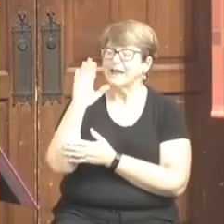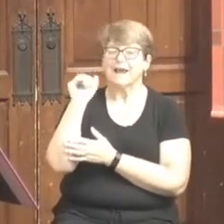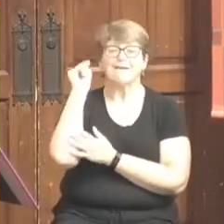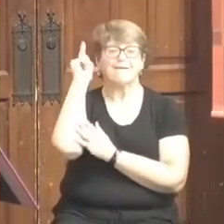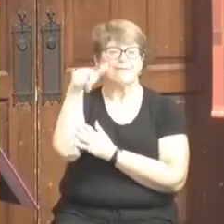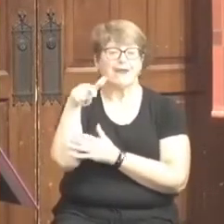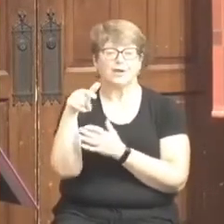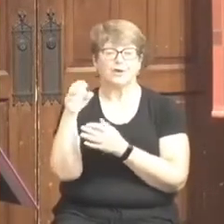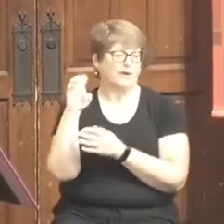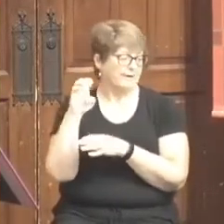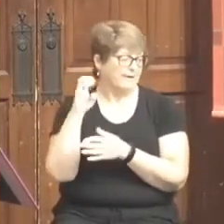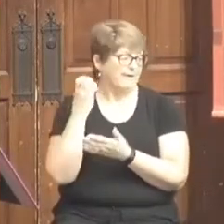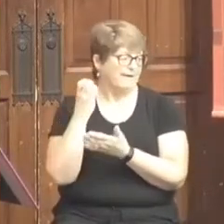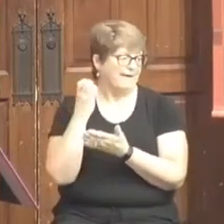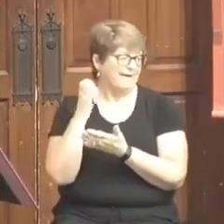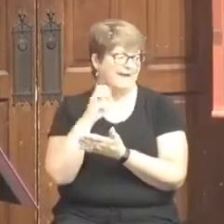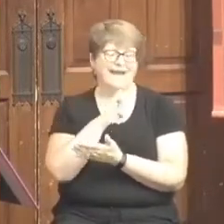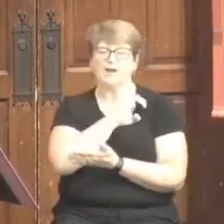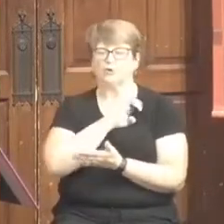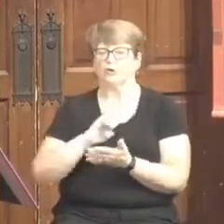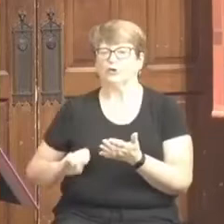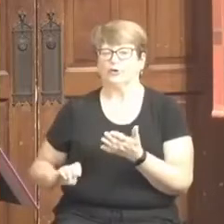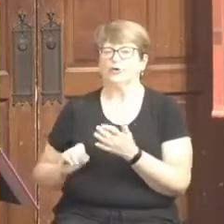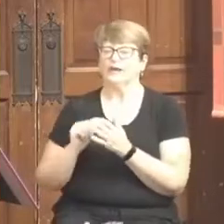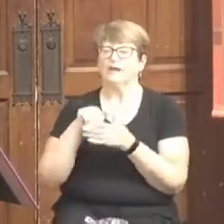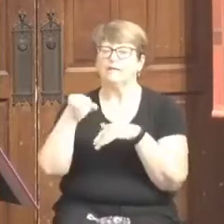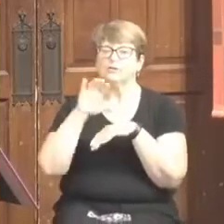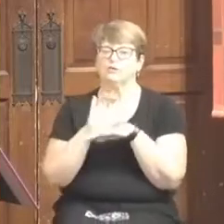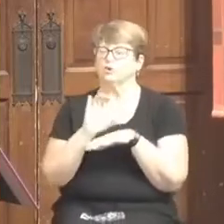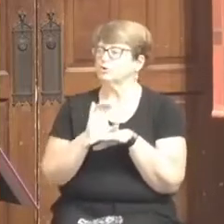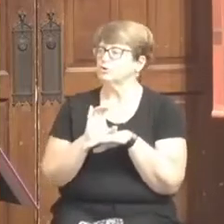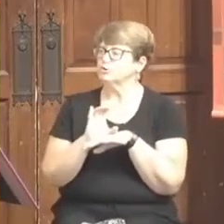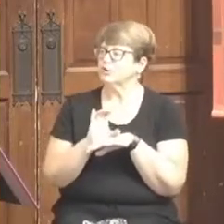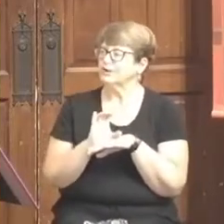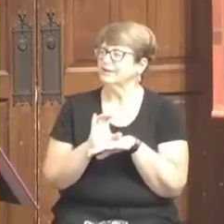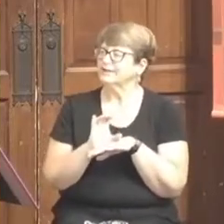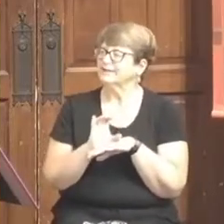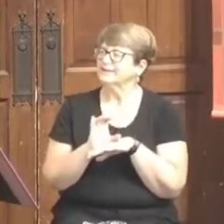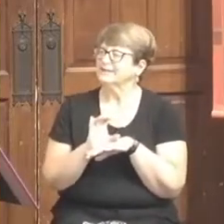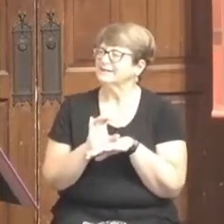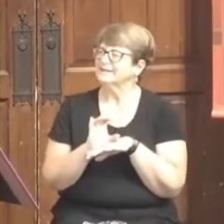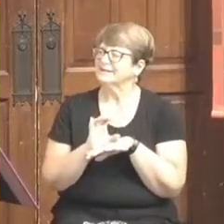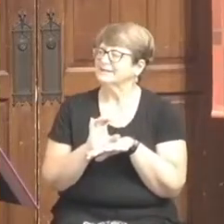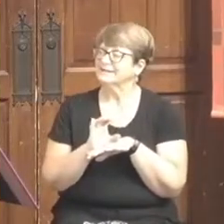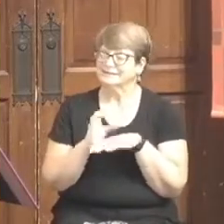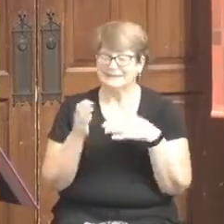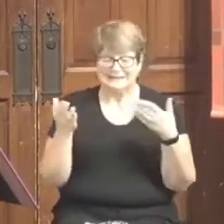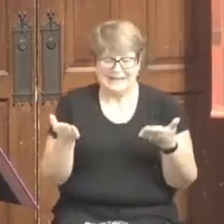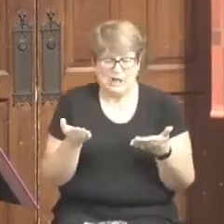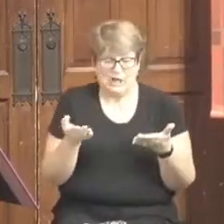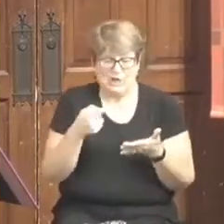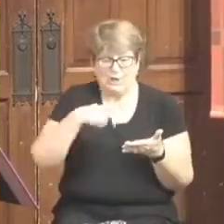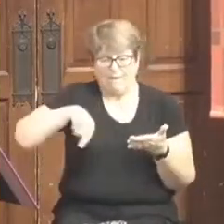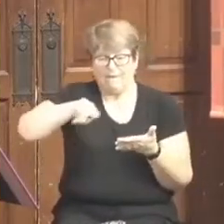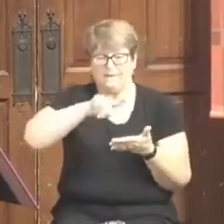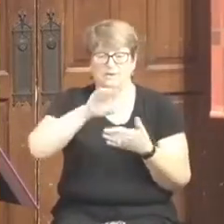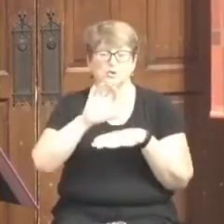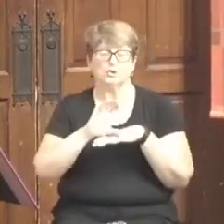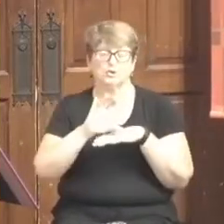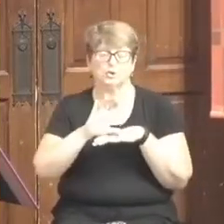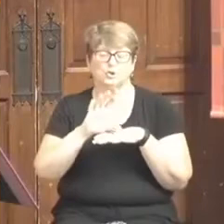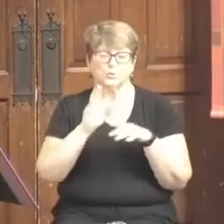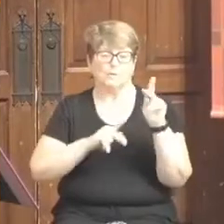And it was here at this church and through not only this congregation, but the people of eastern